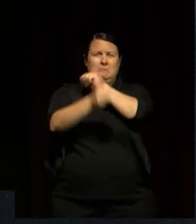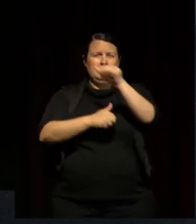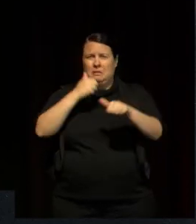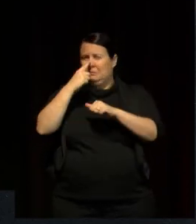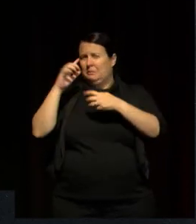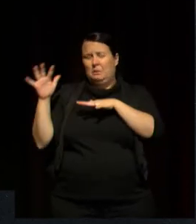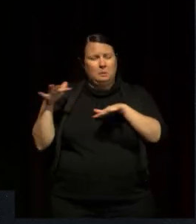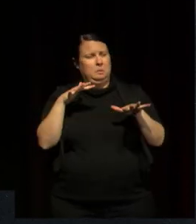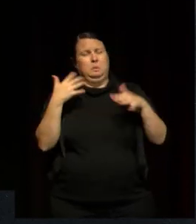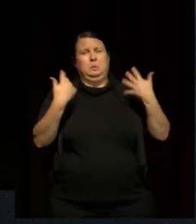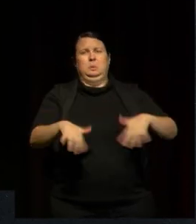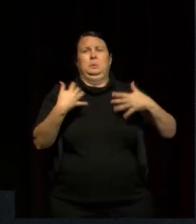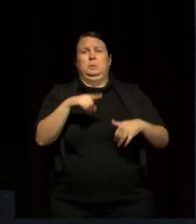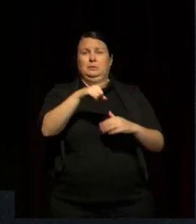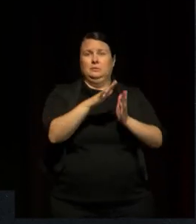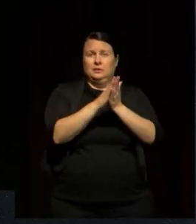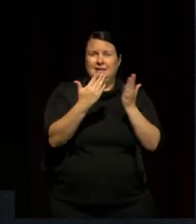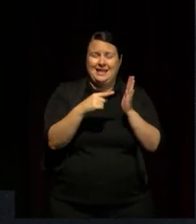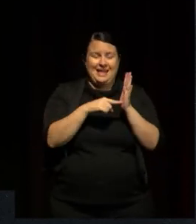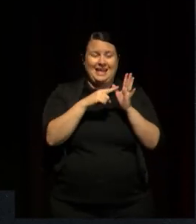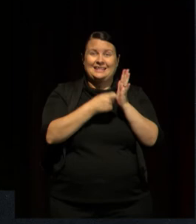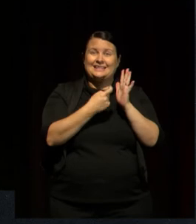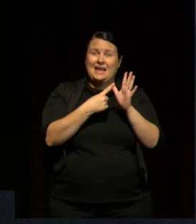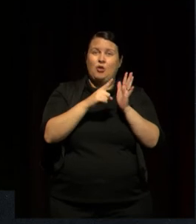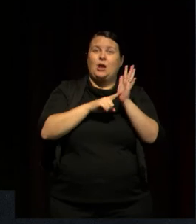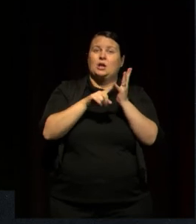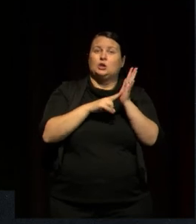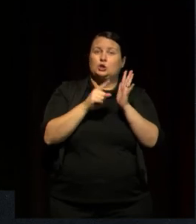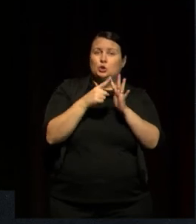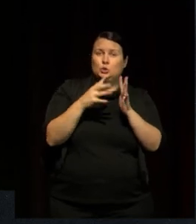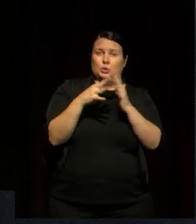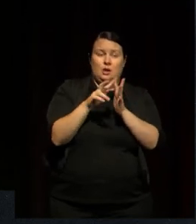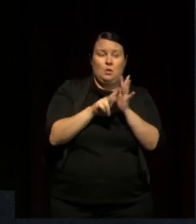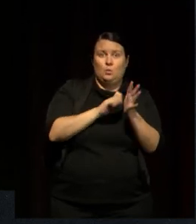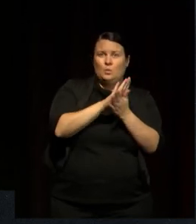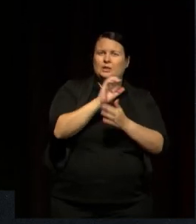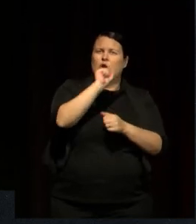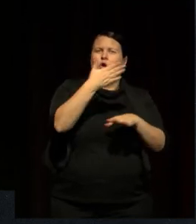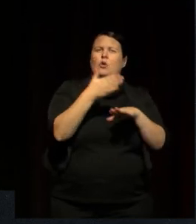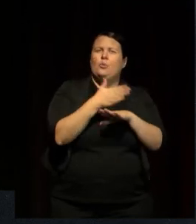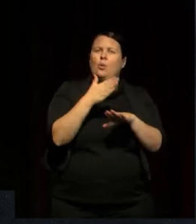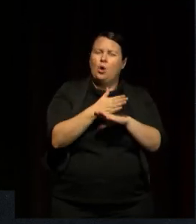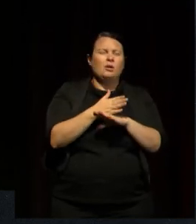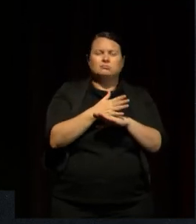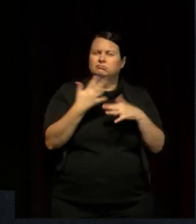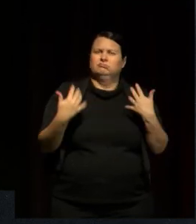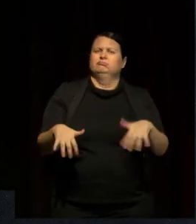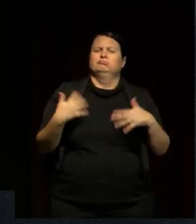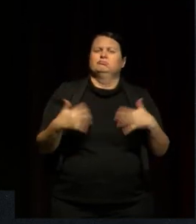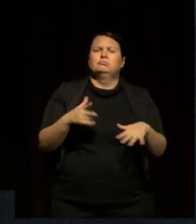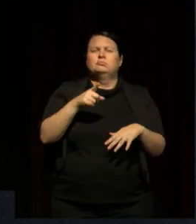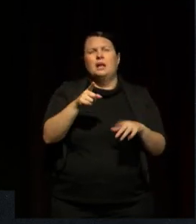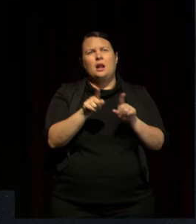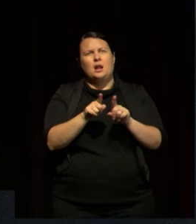that Tara June Winch's work is, you know, the kind of